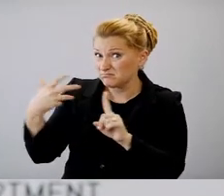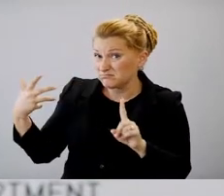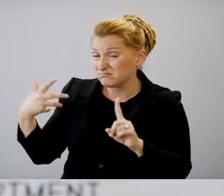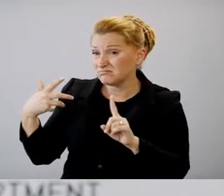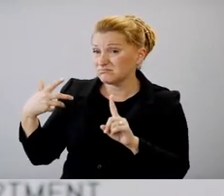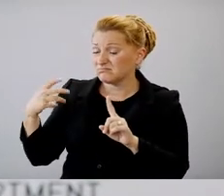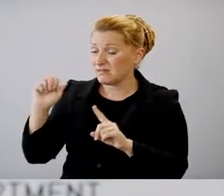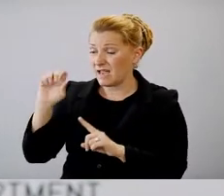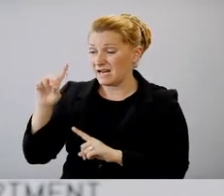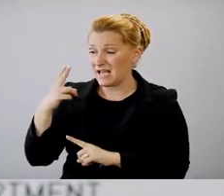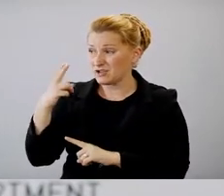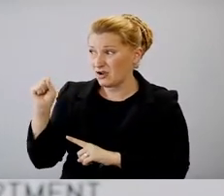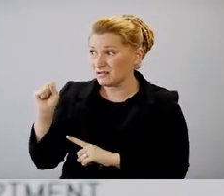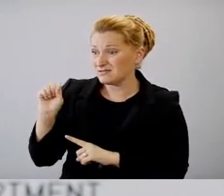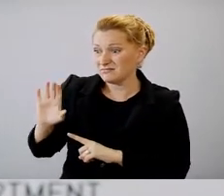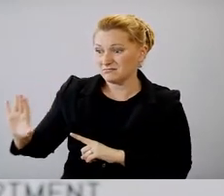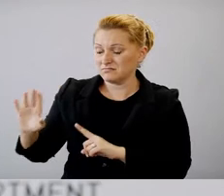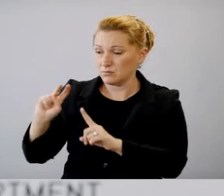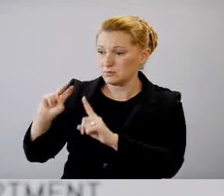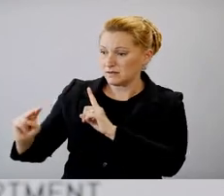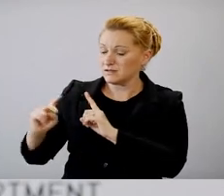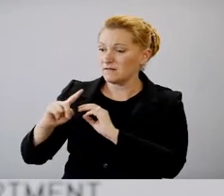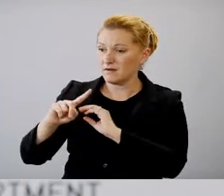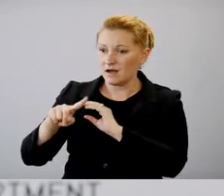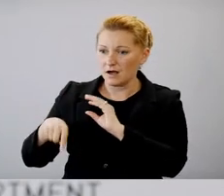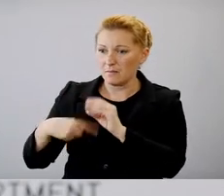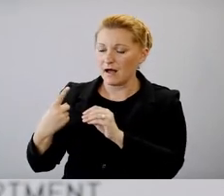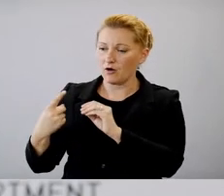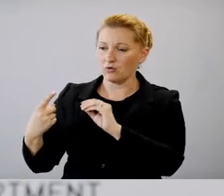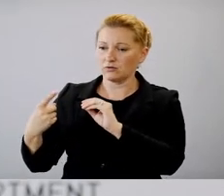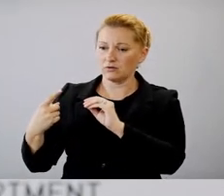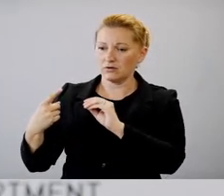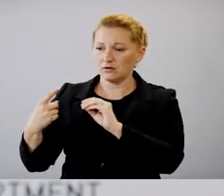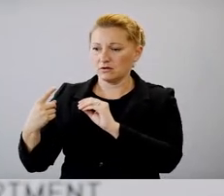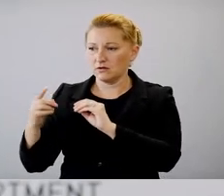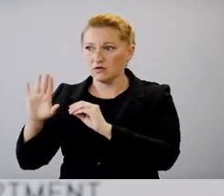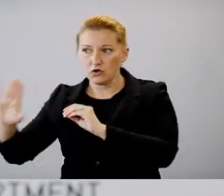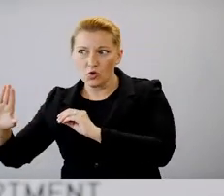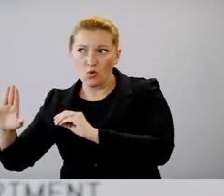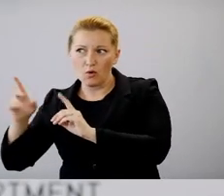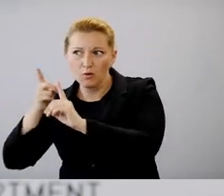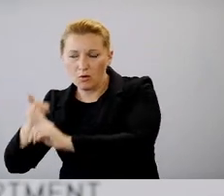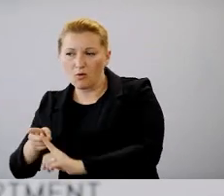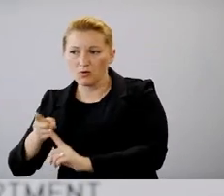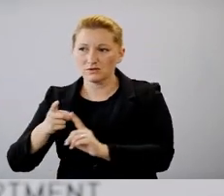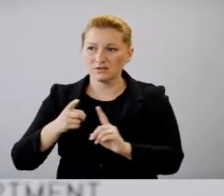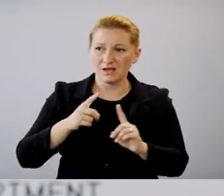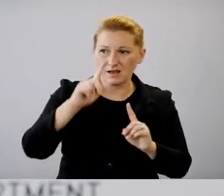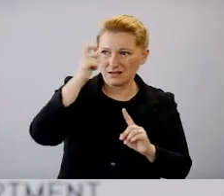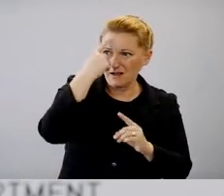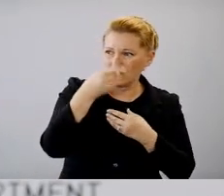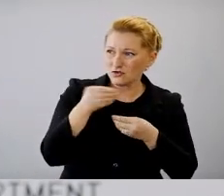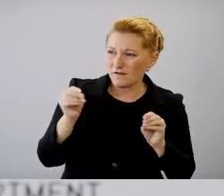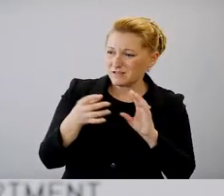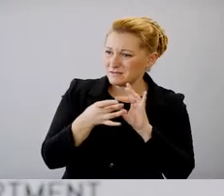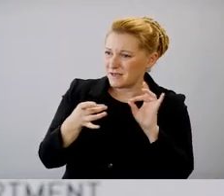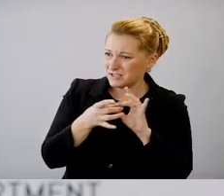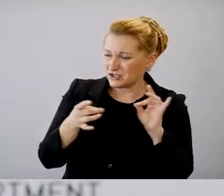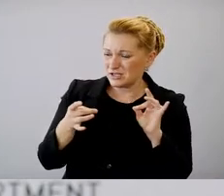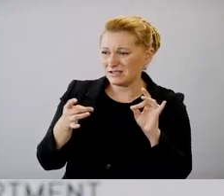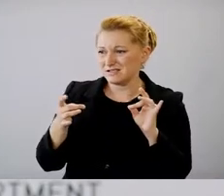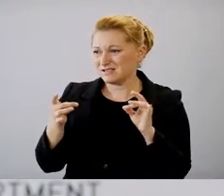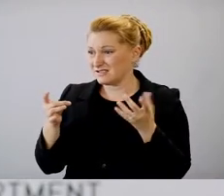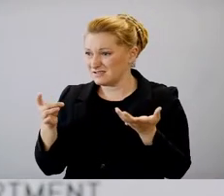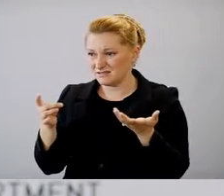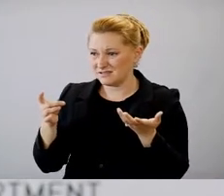you know, the position of ADHS specifically and, um, you know, kind of the messaging from the governor's office that, um, you know, it is not the same